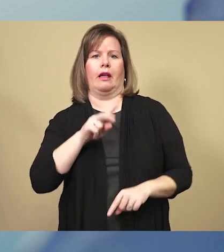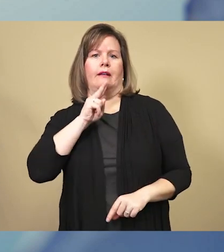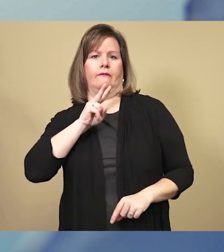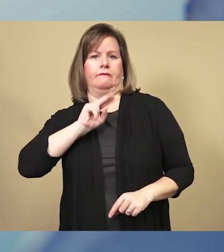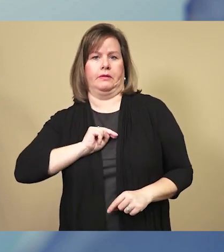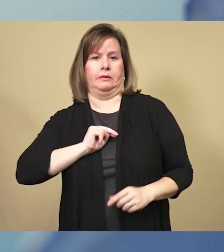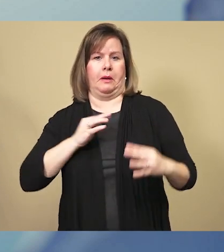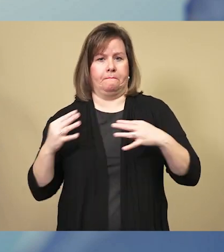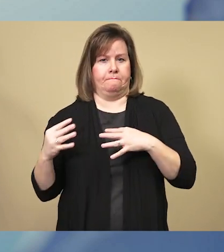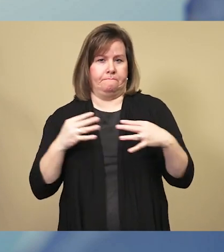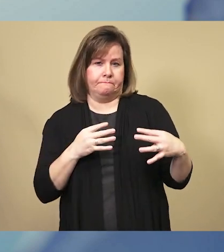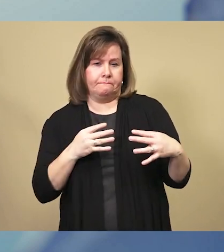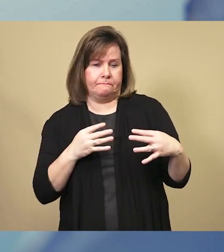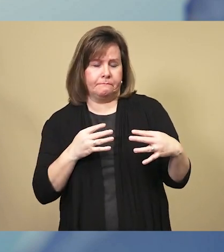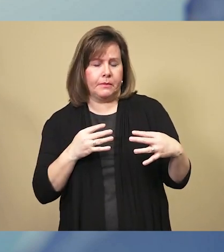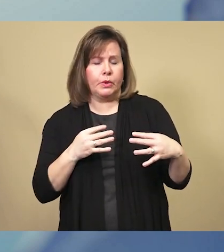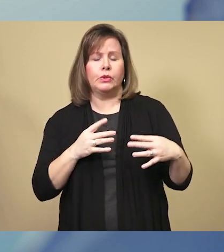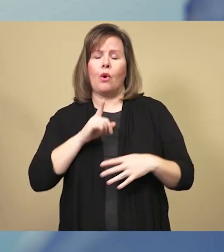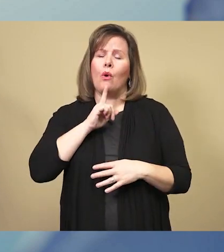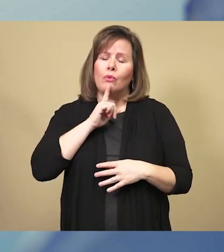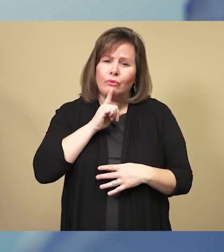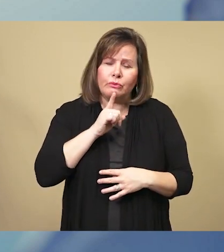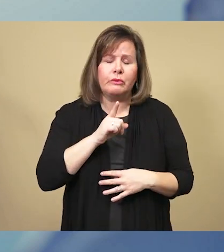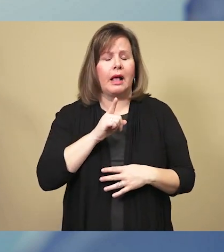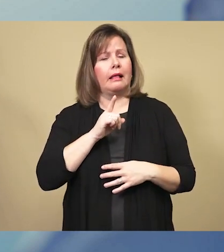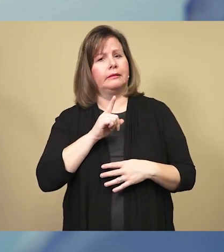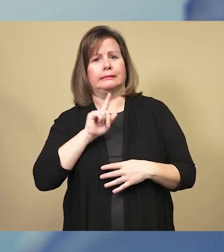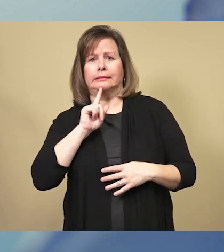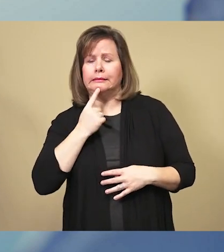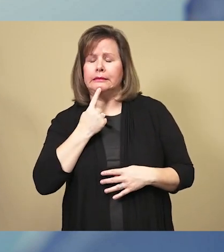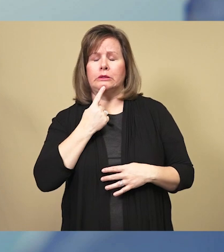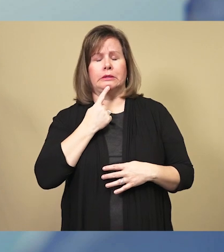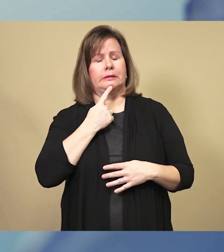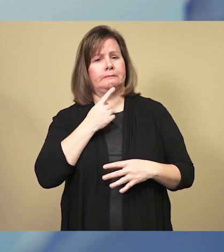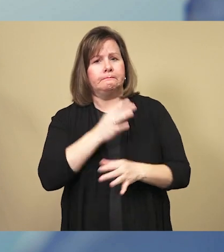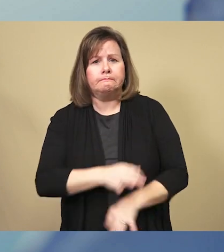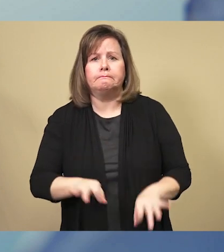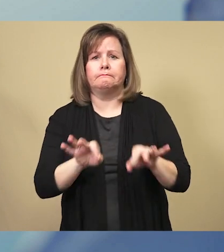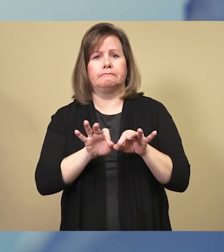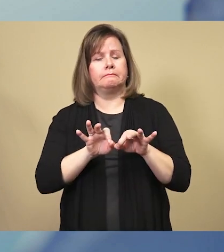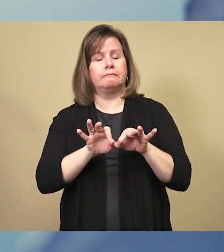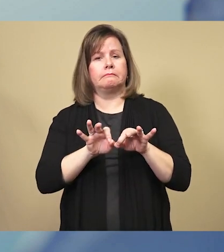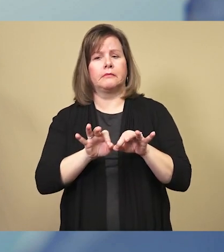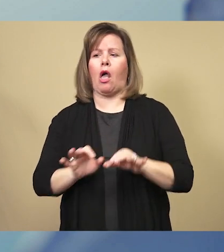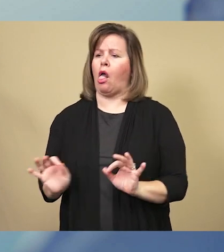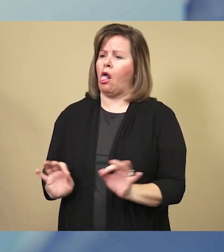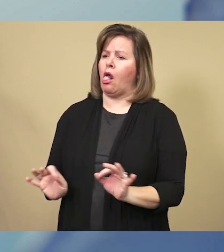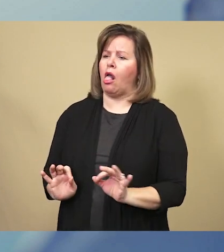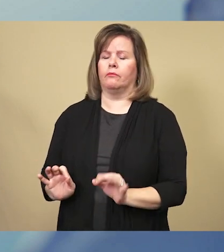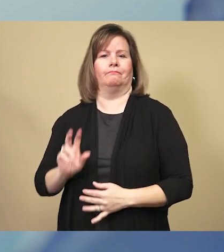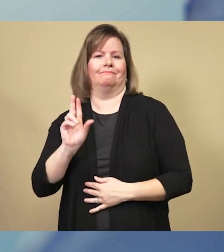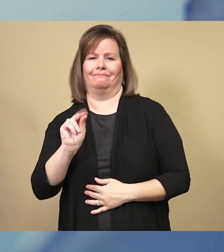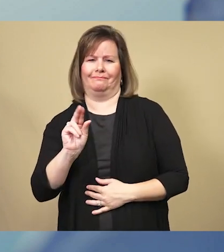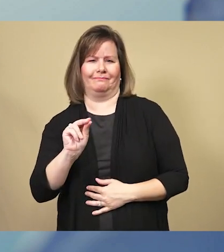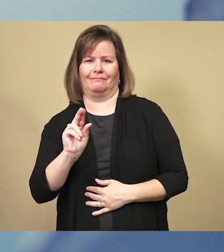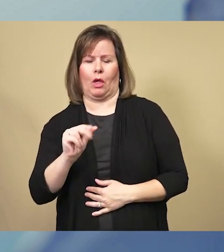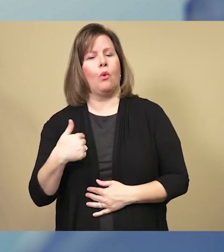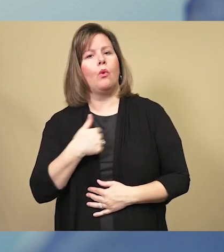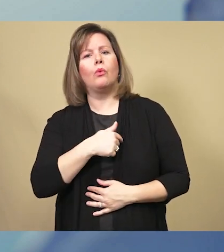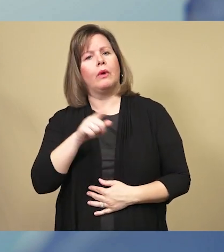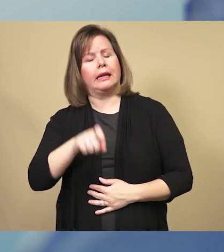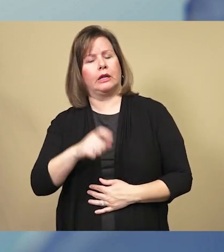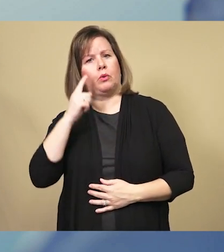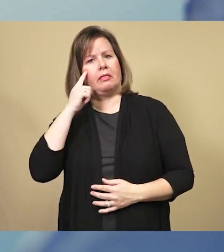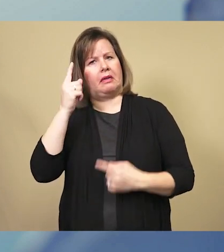pandemic. It's very threatening and it shouldn't be taken lightly. At the same time, we do need to think smartly about how to reopen the